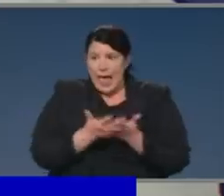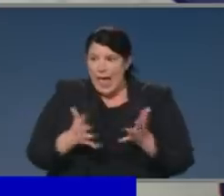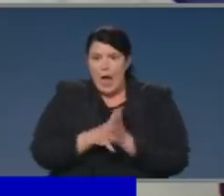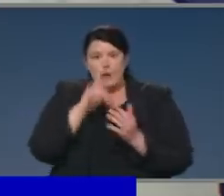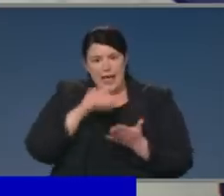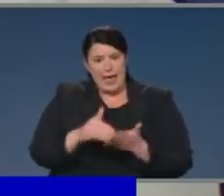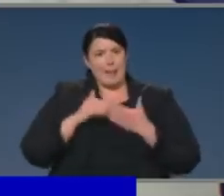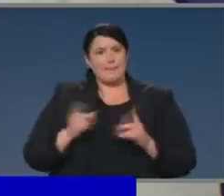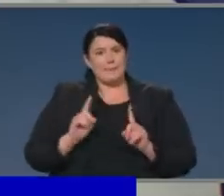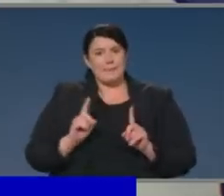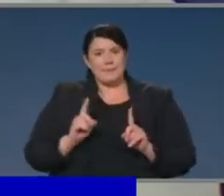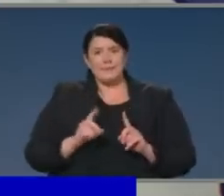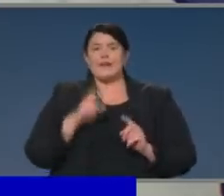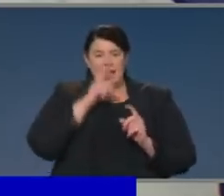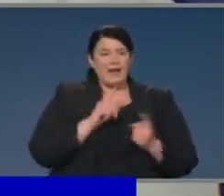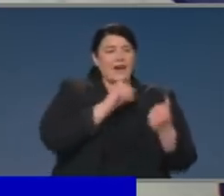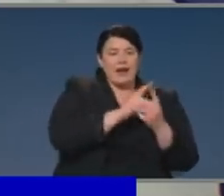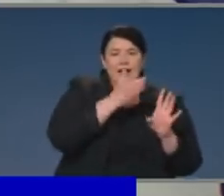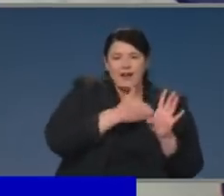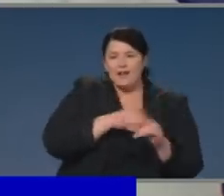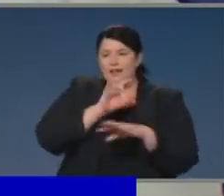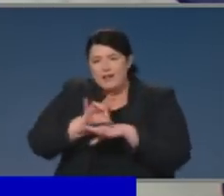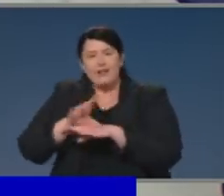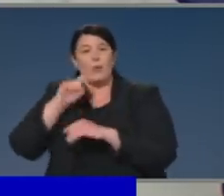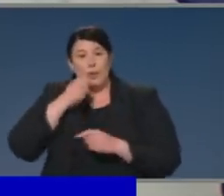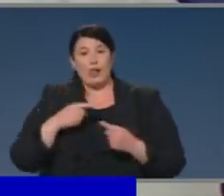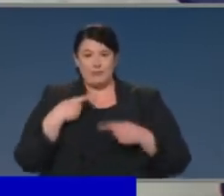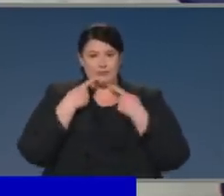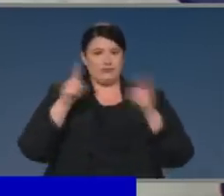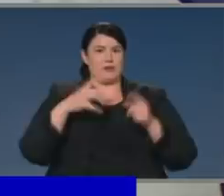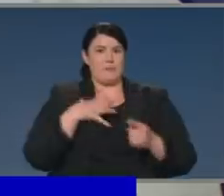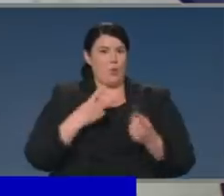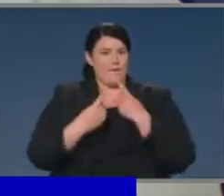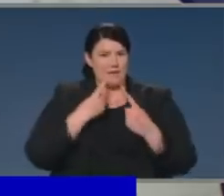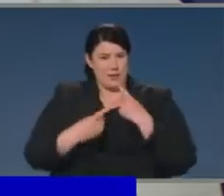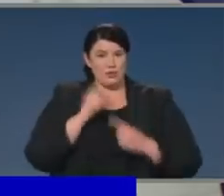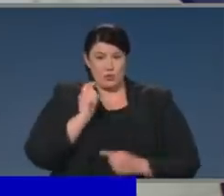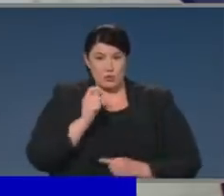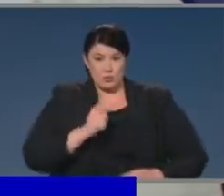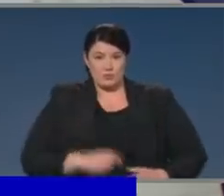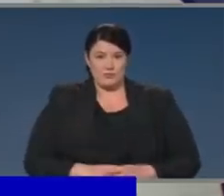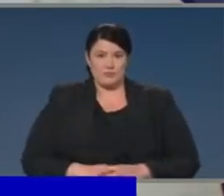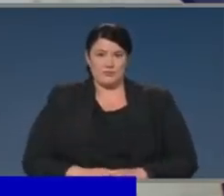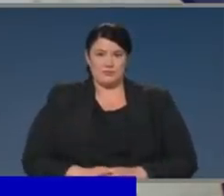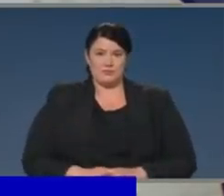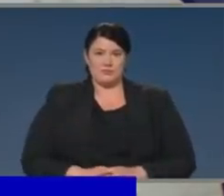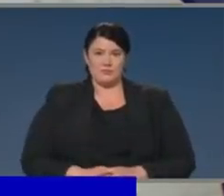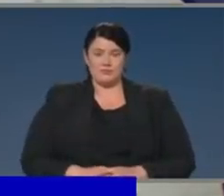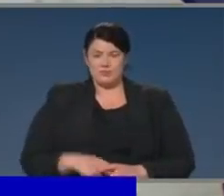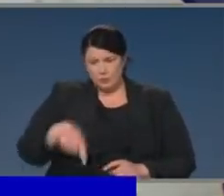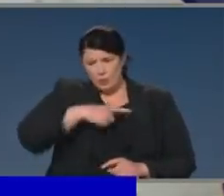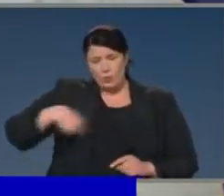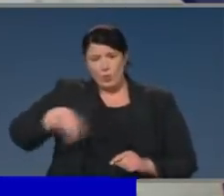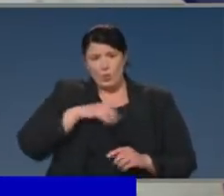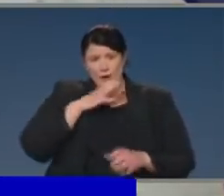let everybody know that there is help. All of this is part of a much broader pandemic health response, where now I can